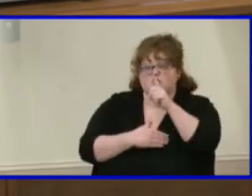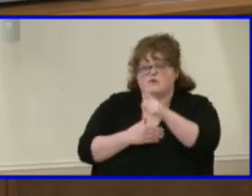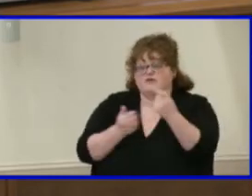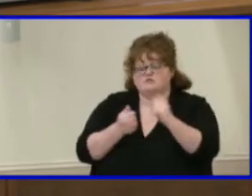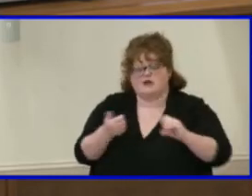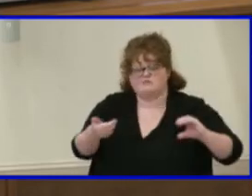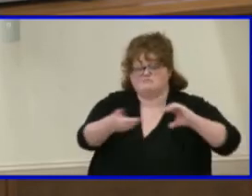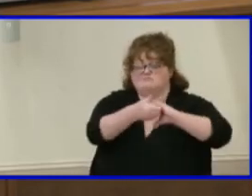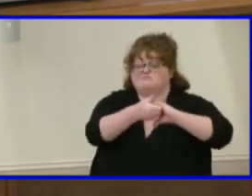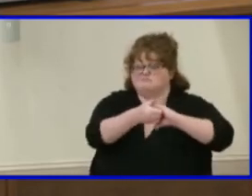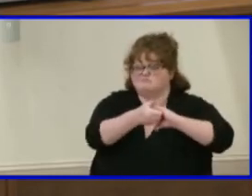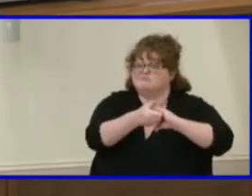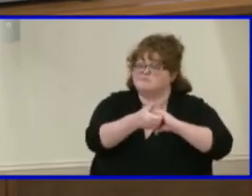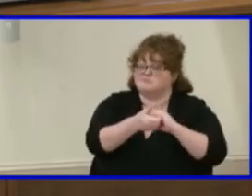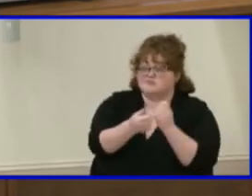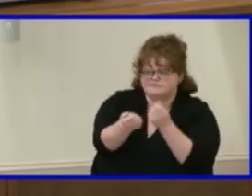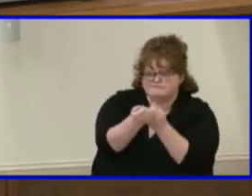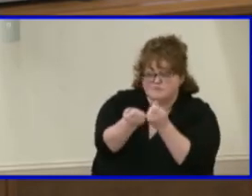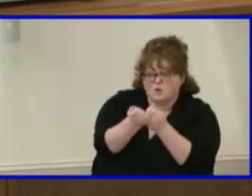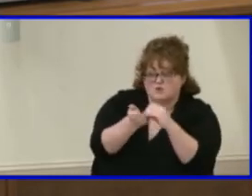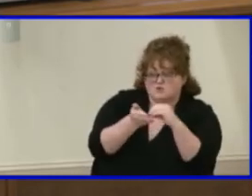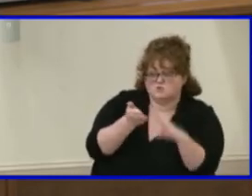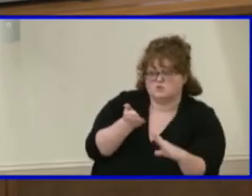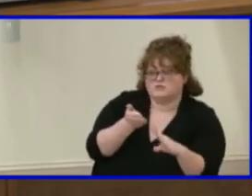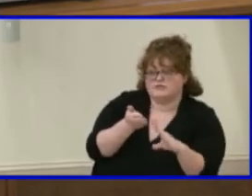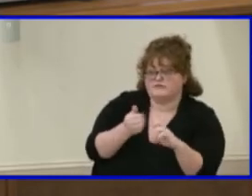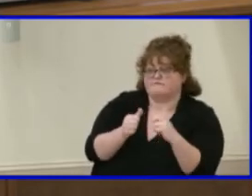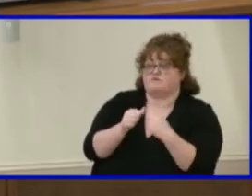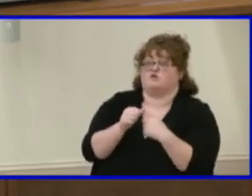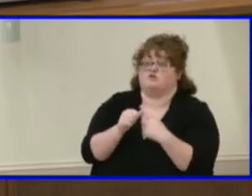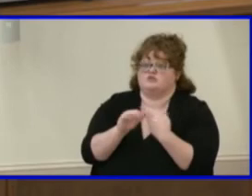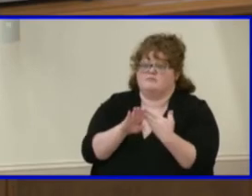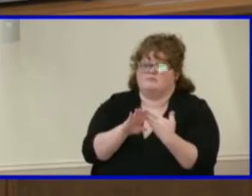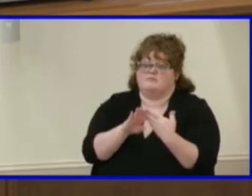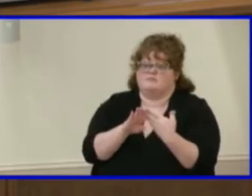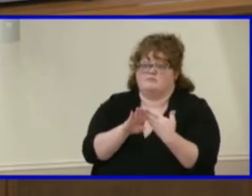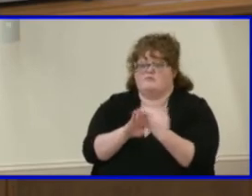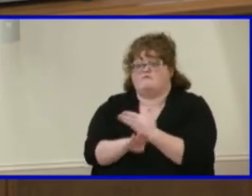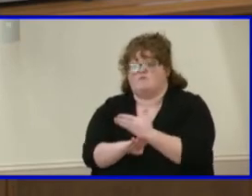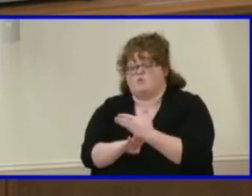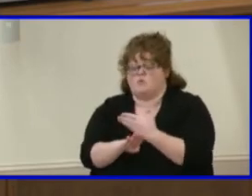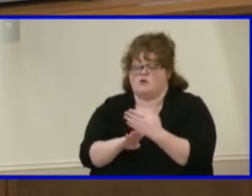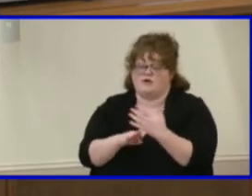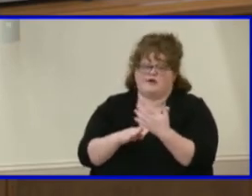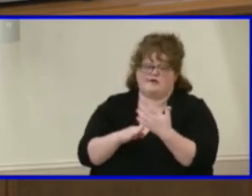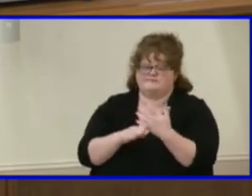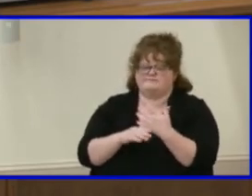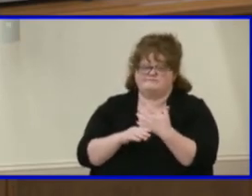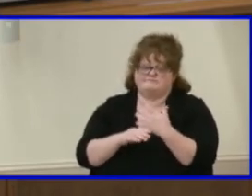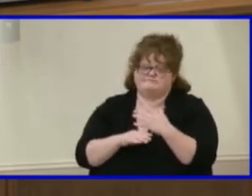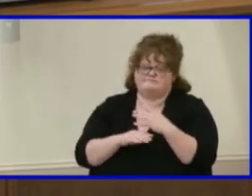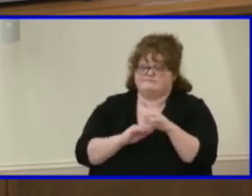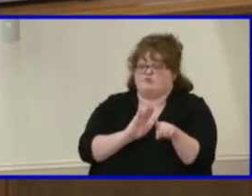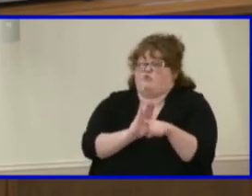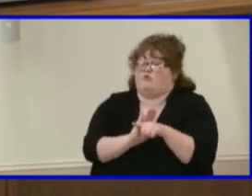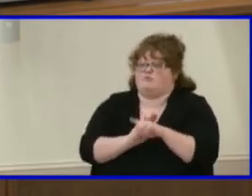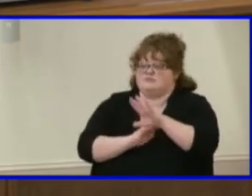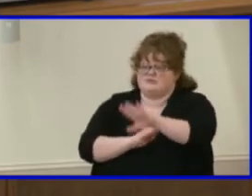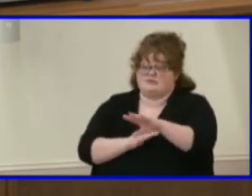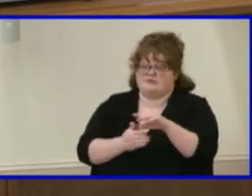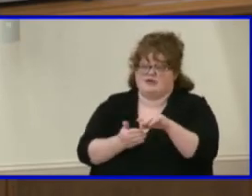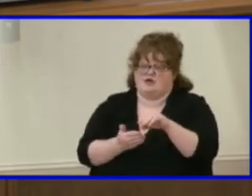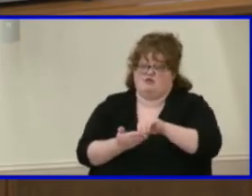you know, to see what's going on before, um, you know, things, academic records start to suffer. And so mostly all good.